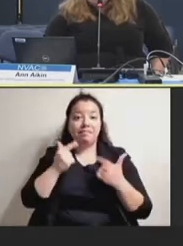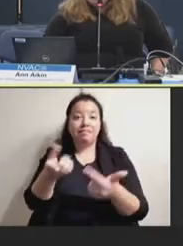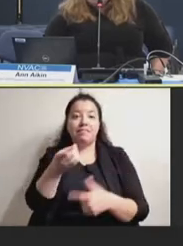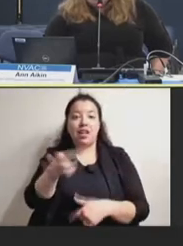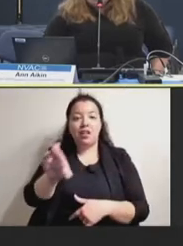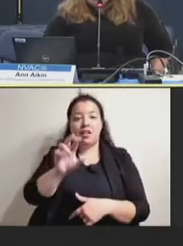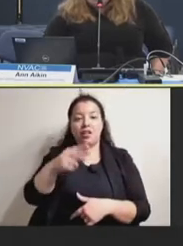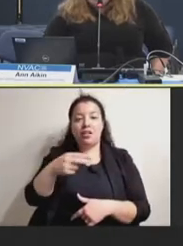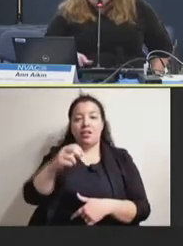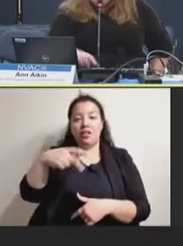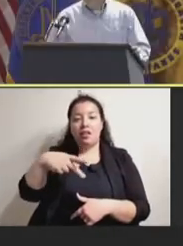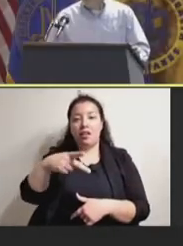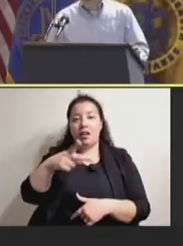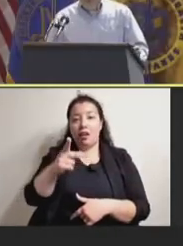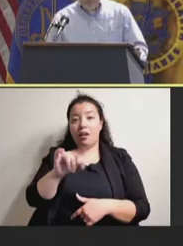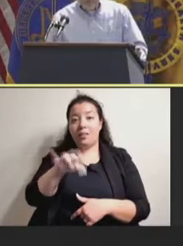chair.